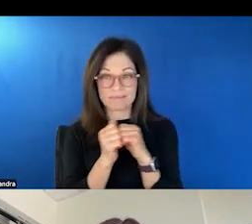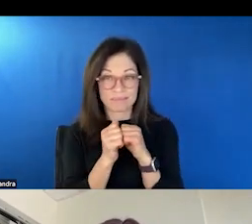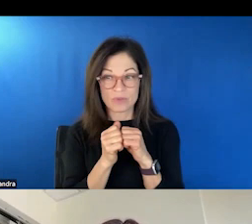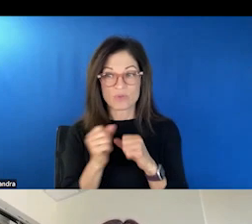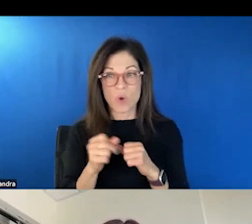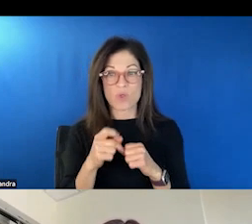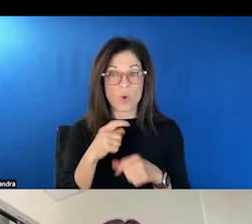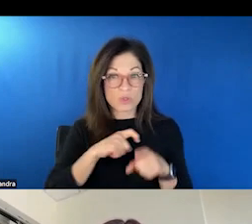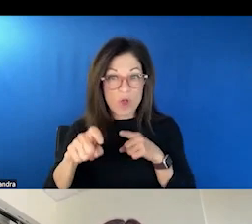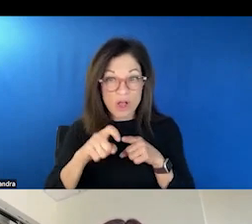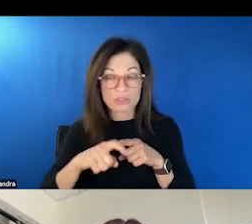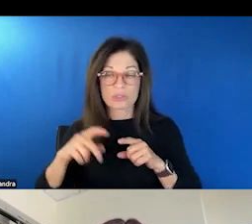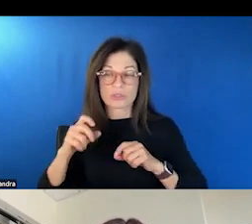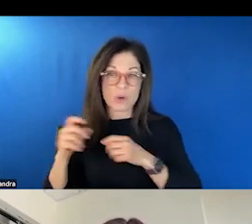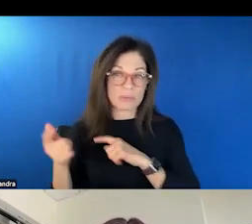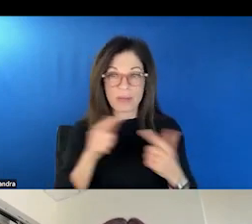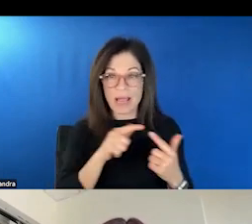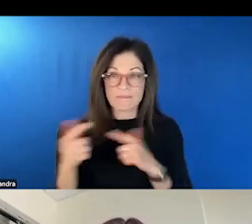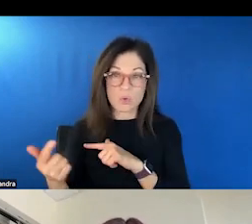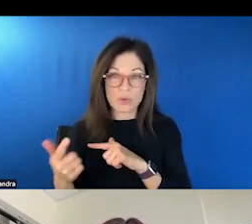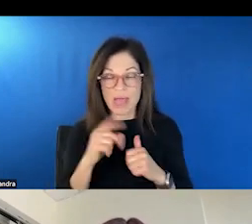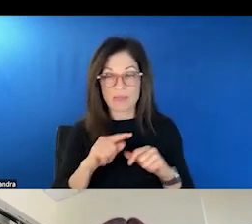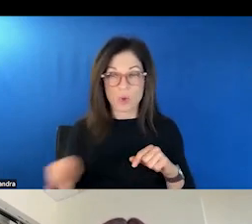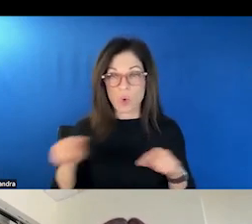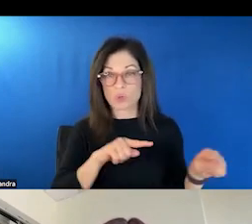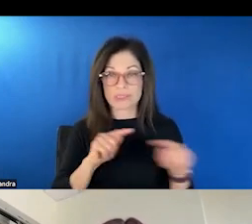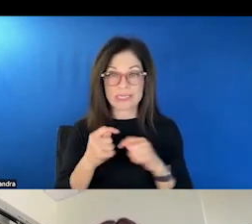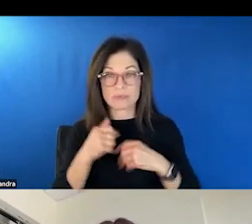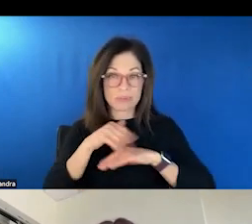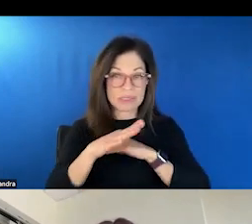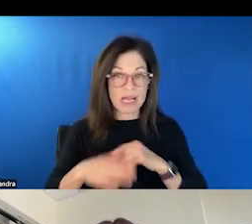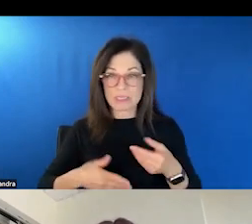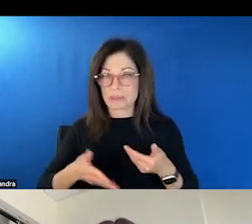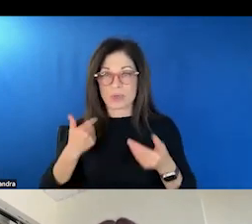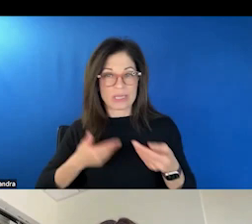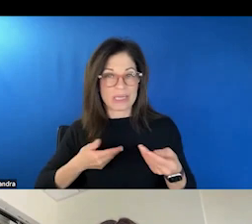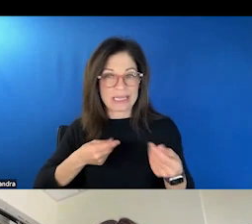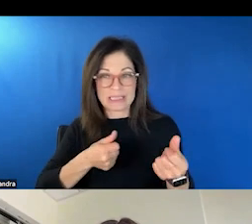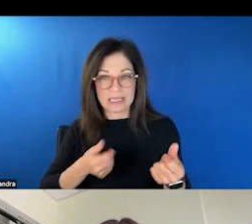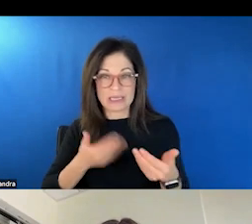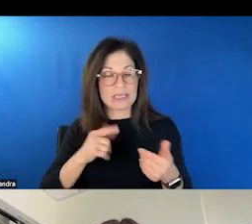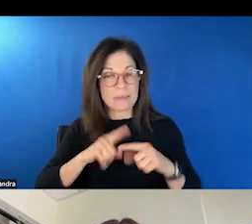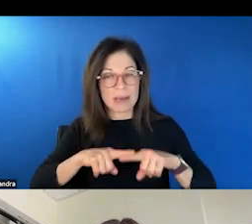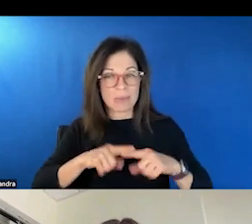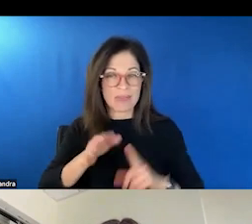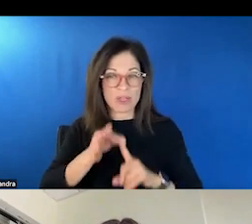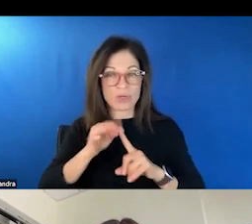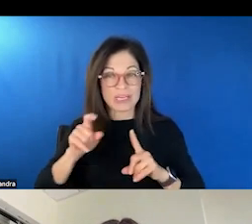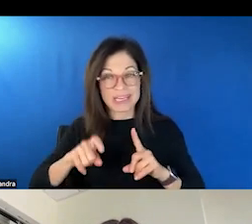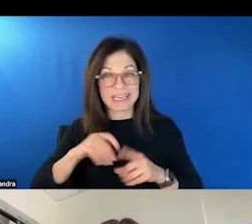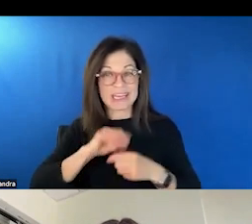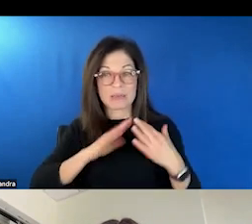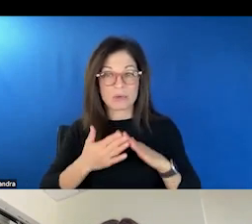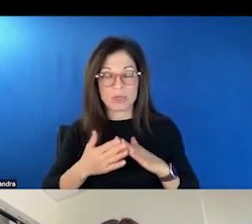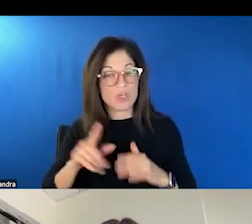calls are going back fluidly, back and forth, and that those teams can be dispatched fluidly depending on what's the unique need in the community. And there should be no